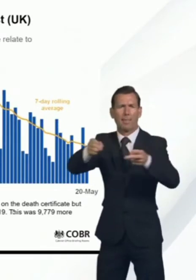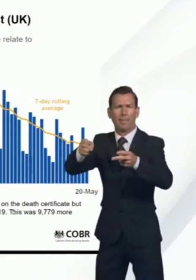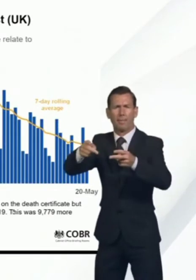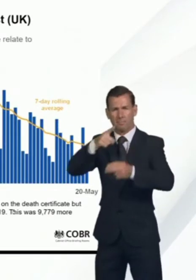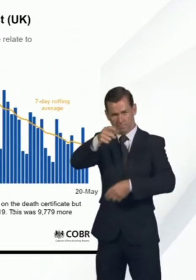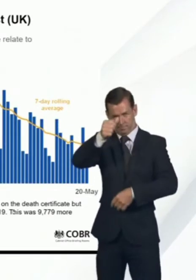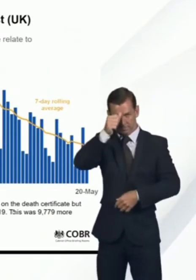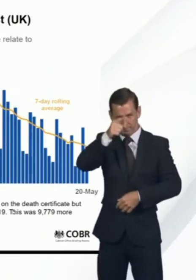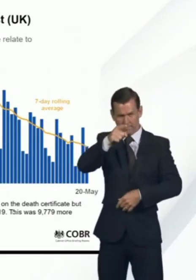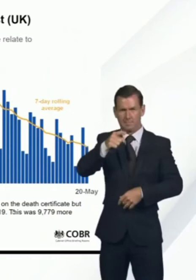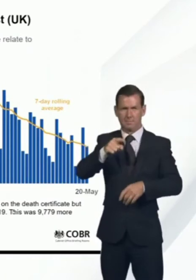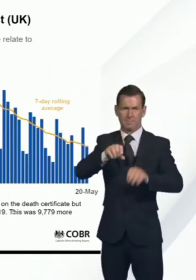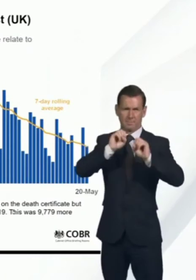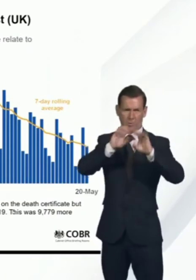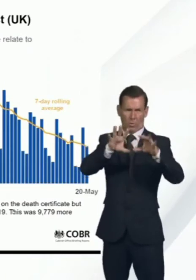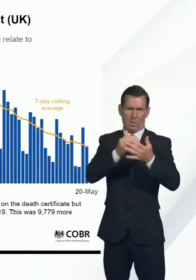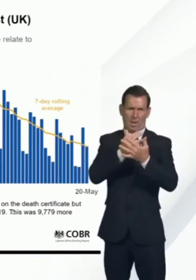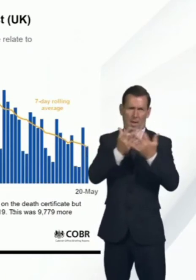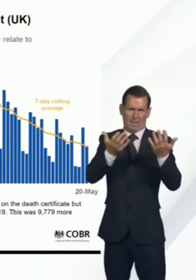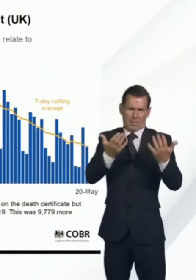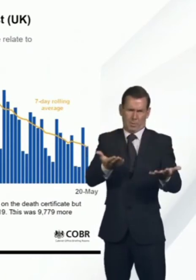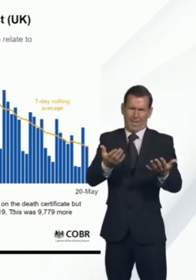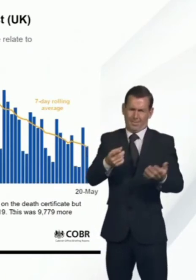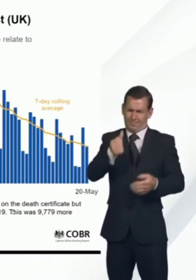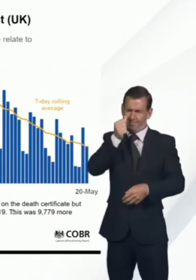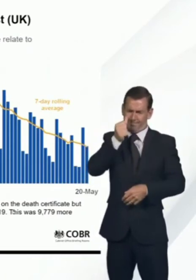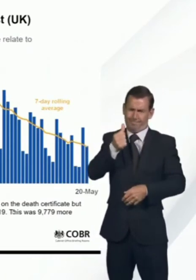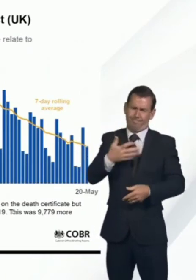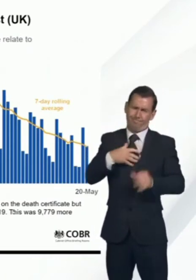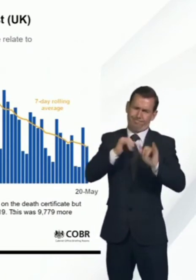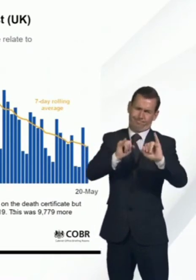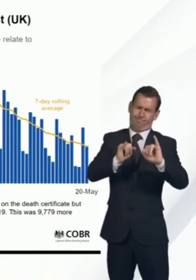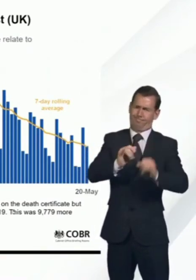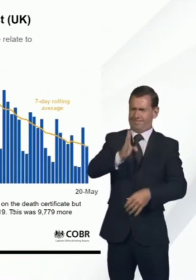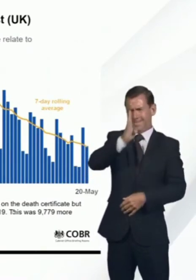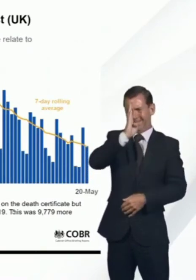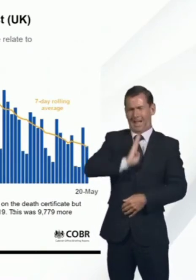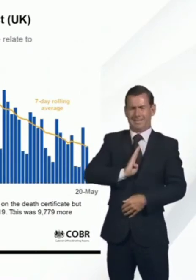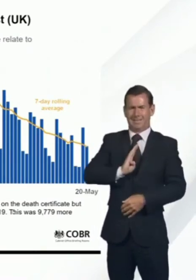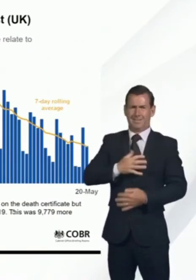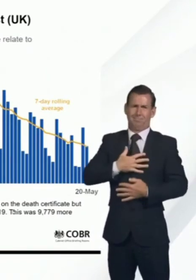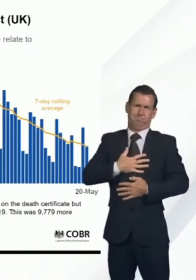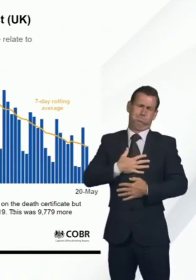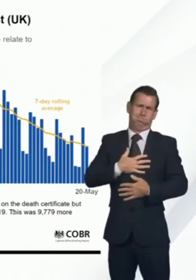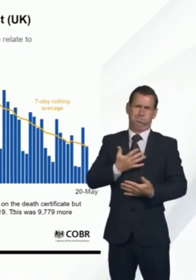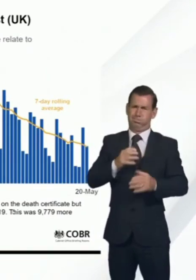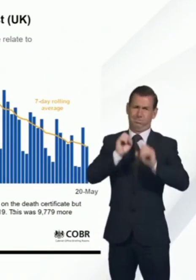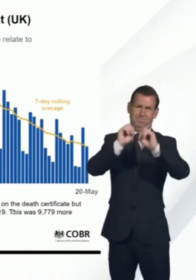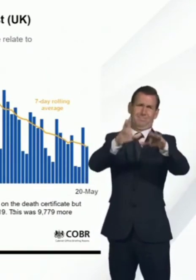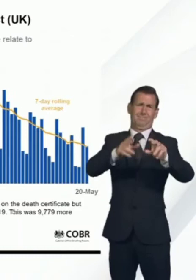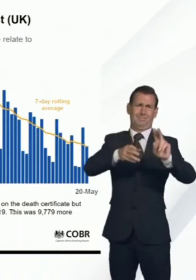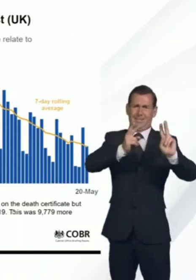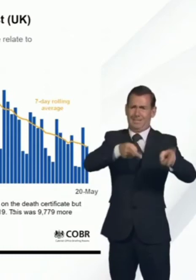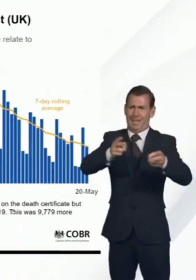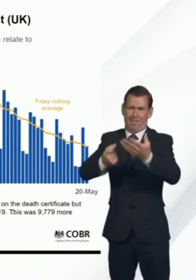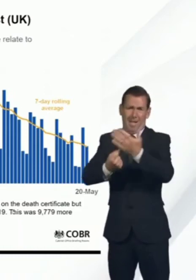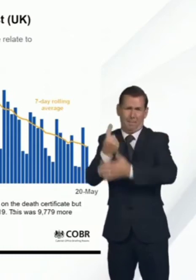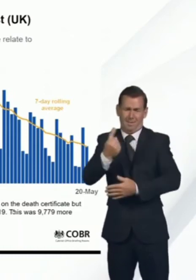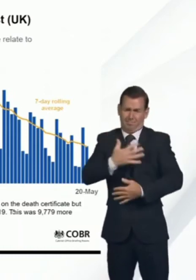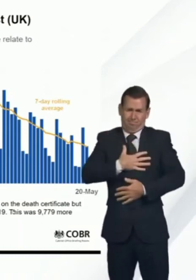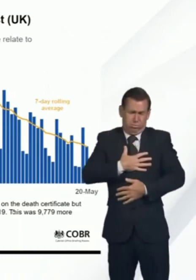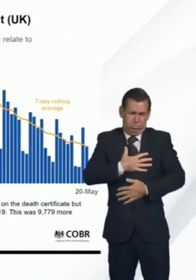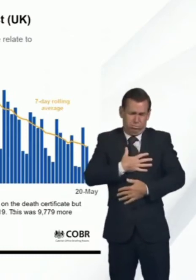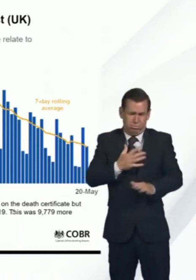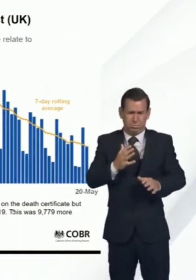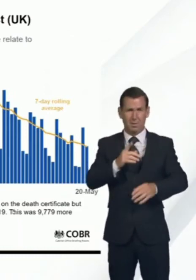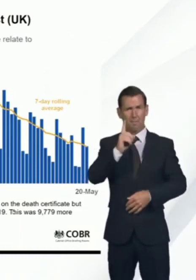have heard the numbers for today. Clearly, it's with great sadness that we report these deaths. But you see on